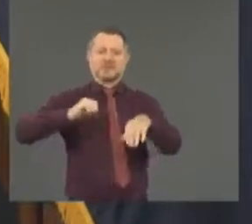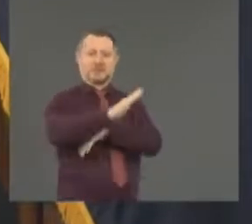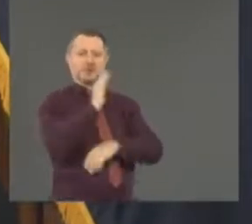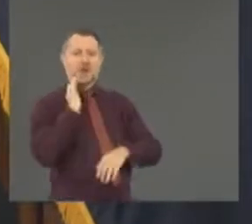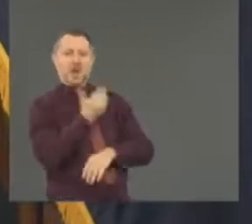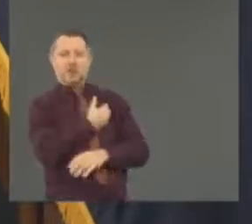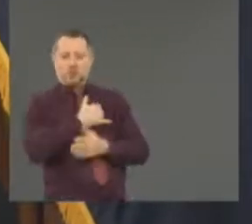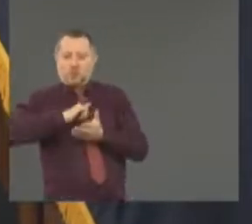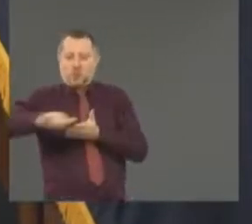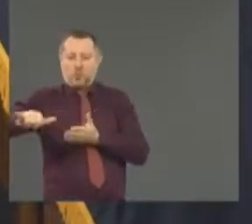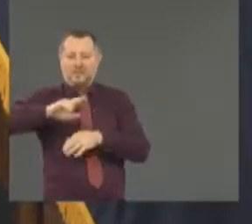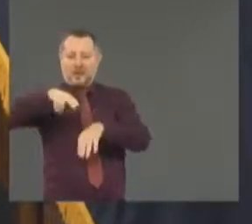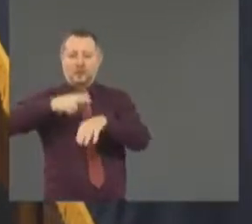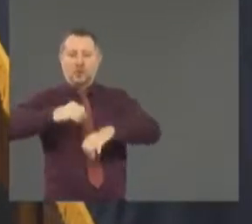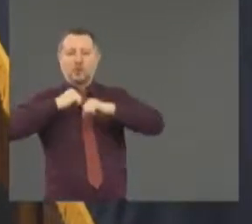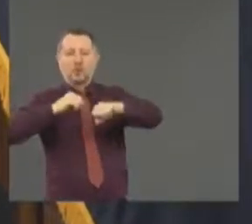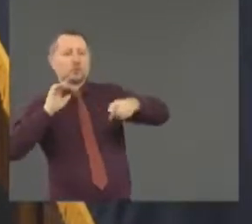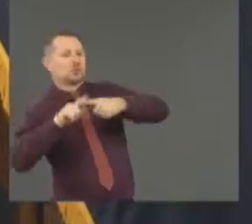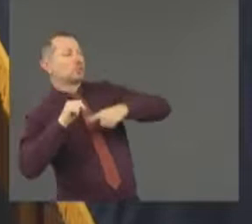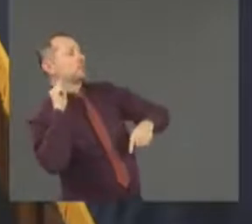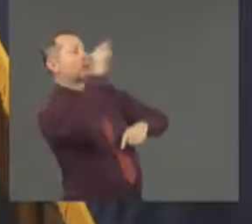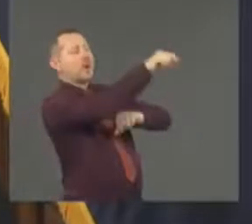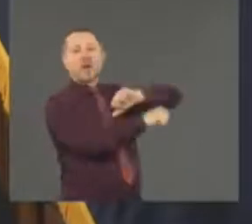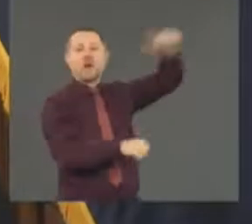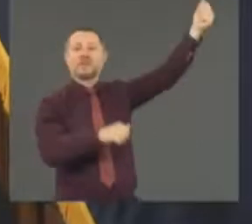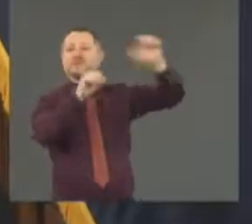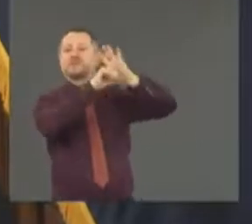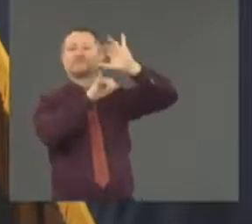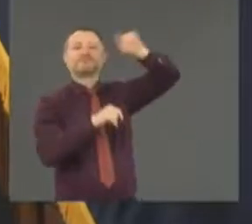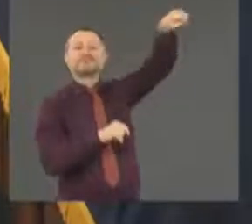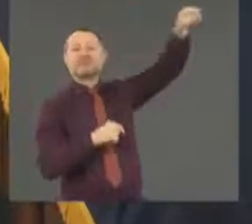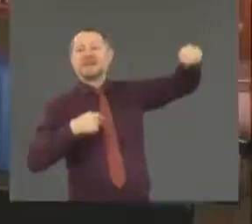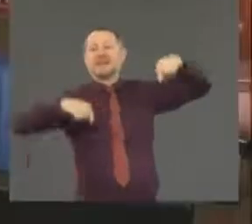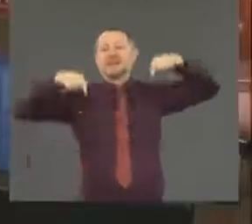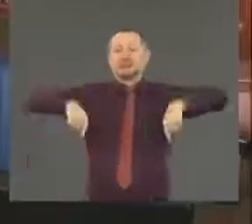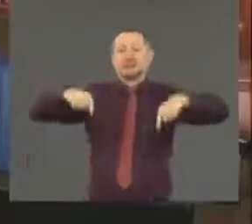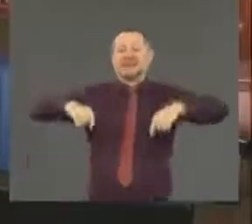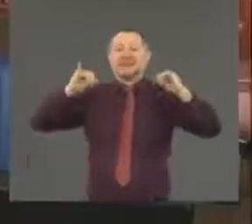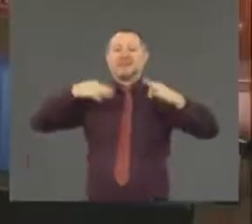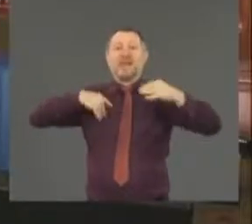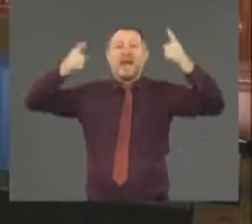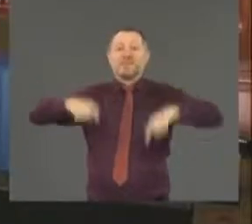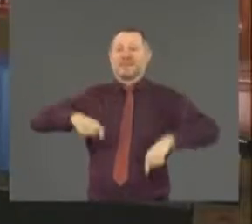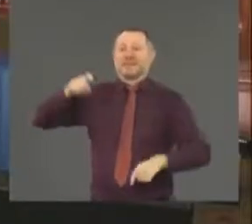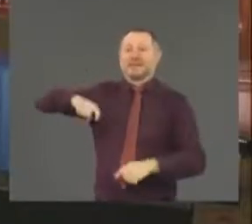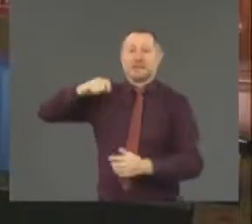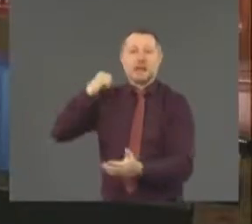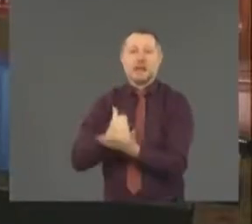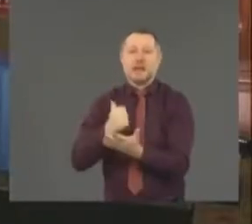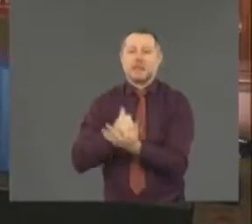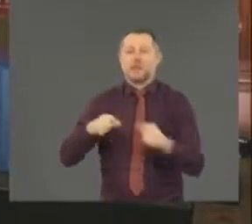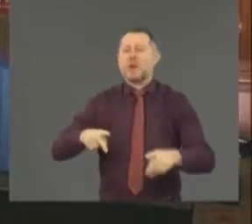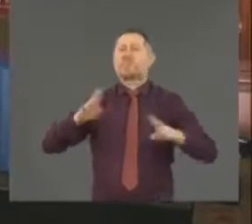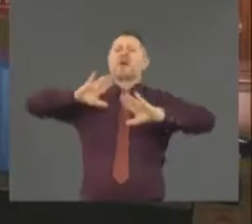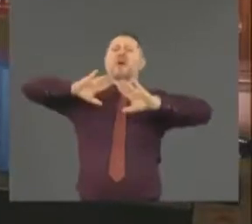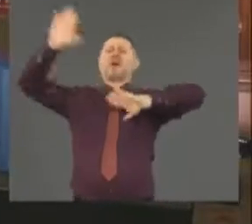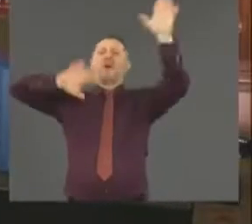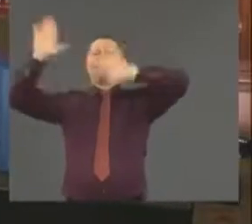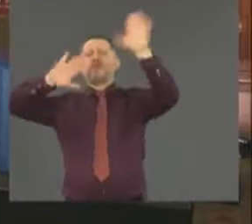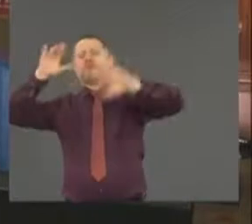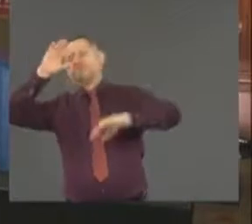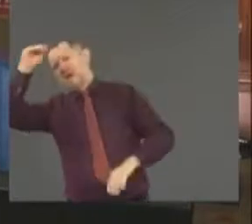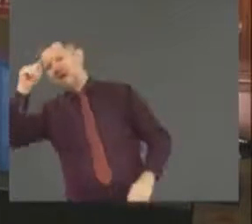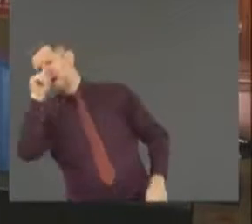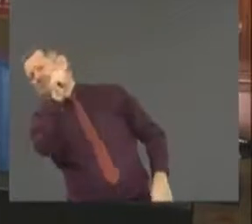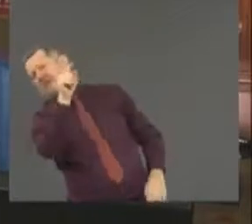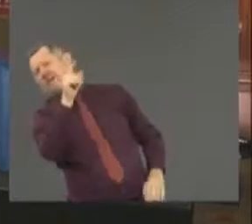at this time because I want them in this state in case we need them. The Pressure asked President's Medicare chief says that New York State did not follow